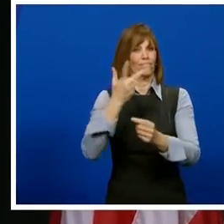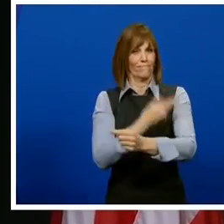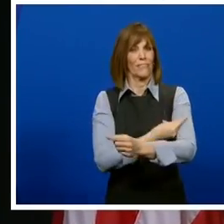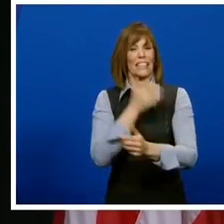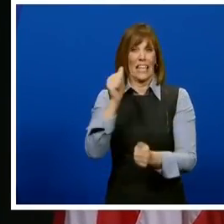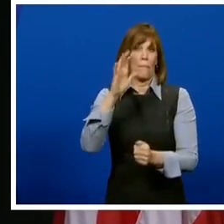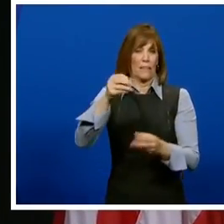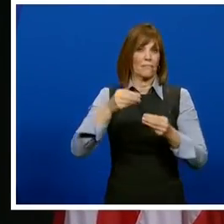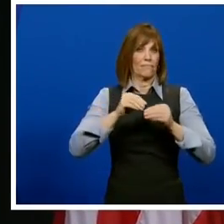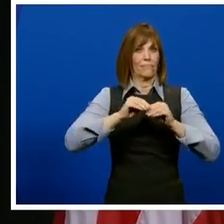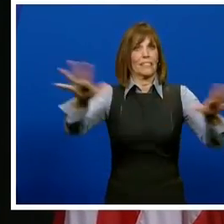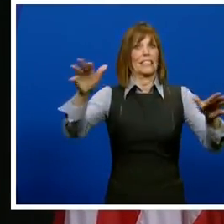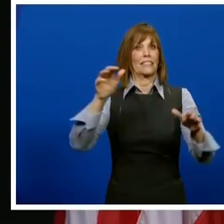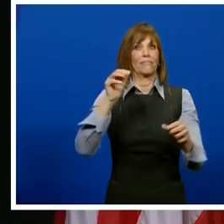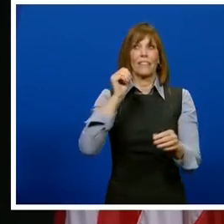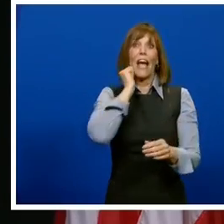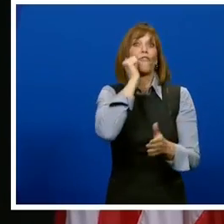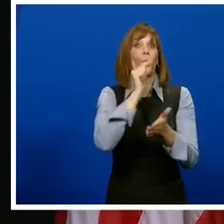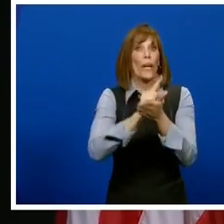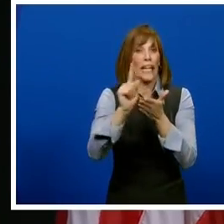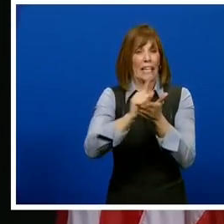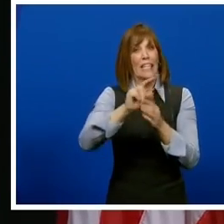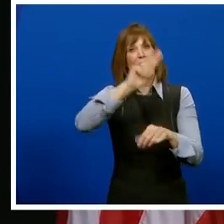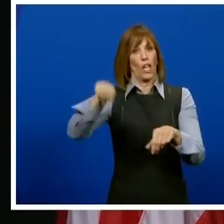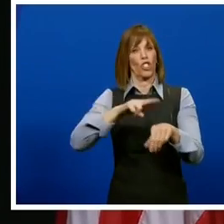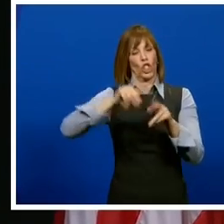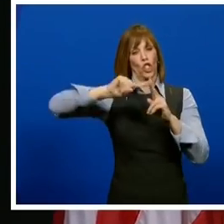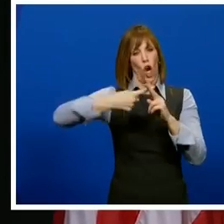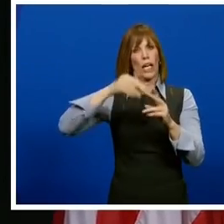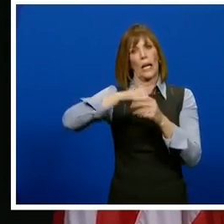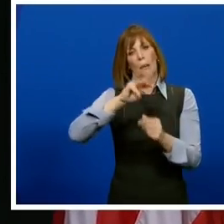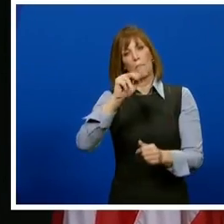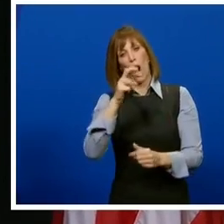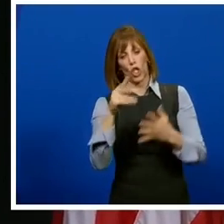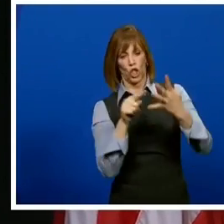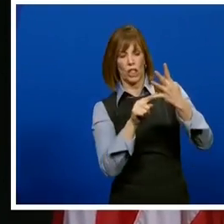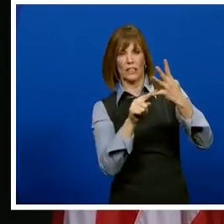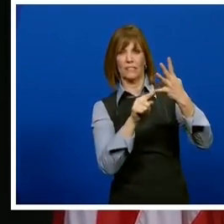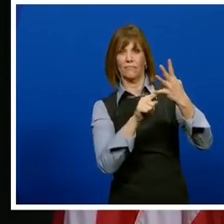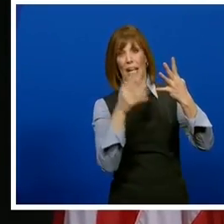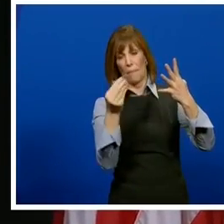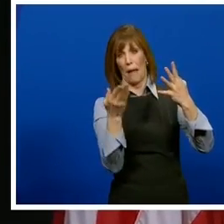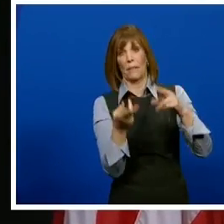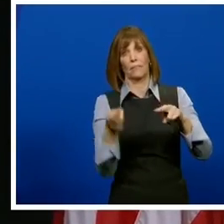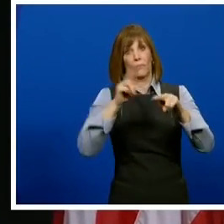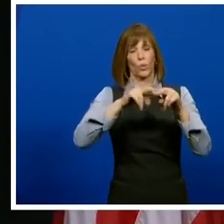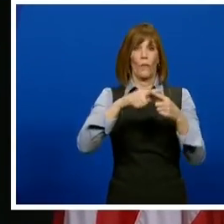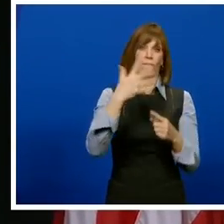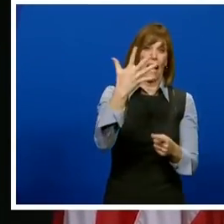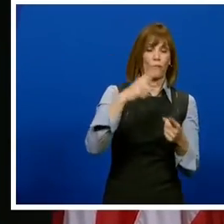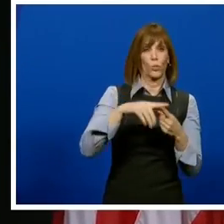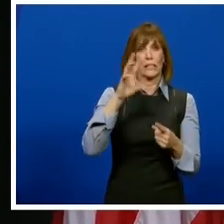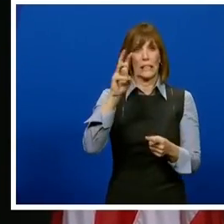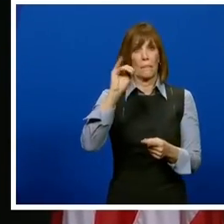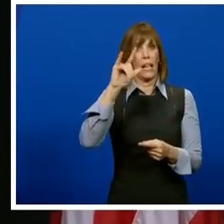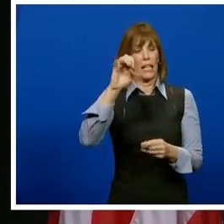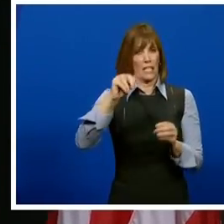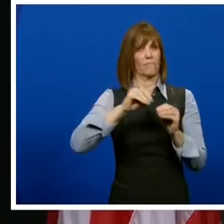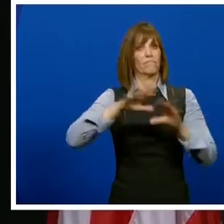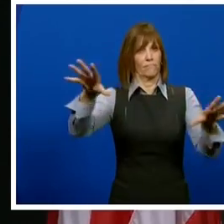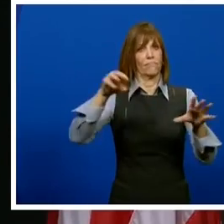allocated nationally each week starting in late March and potentially increase to a five to six million